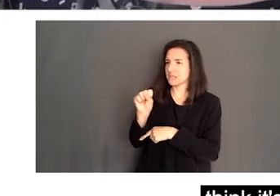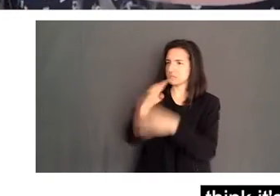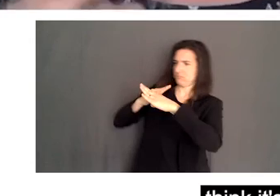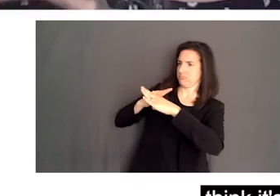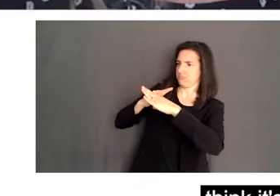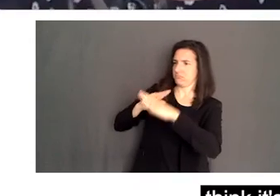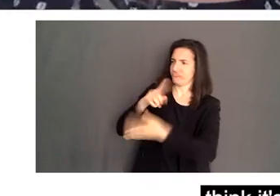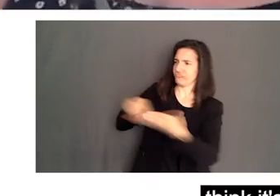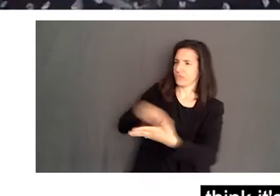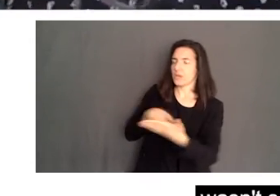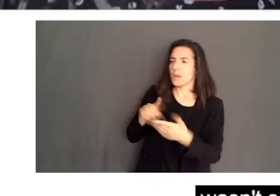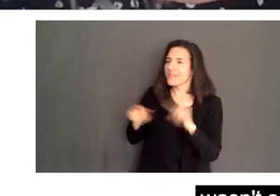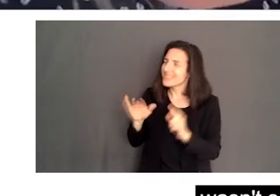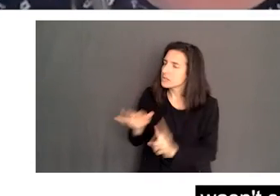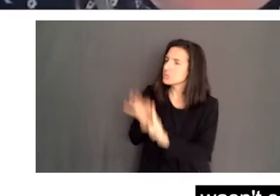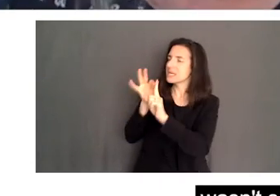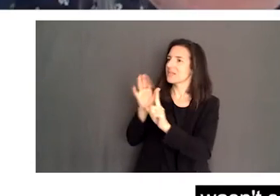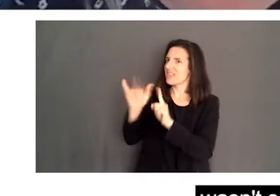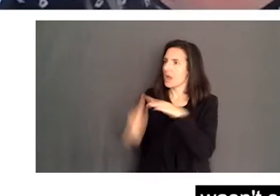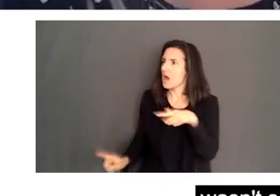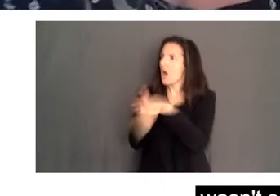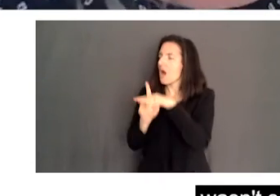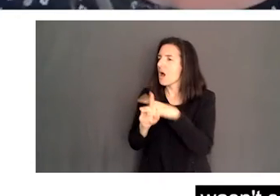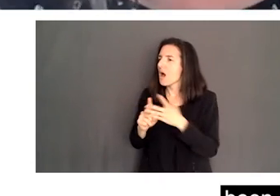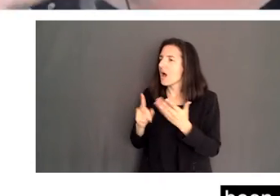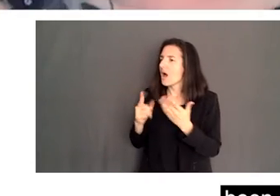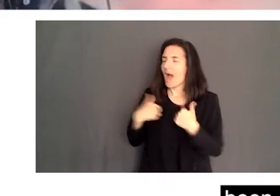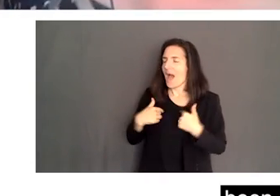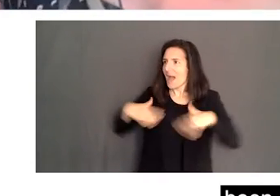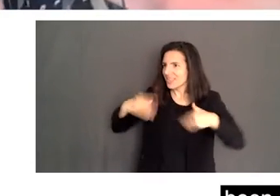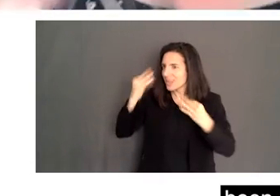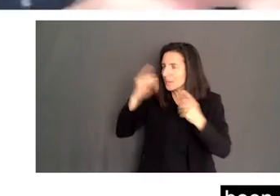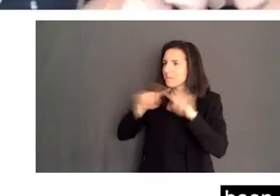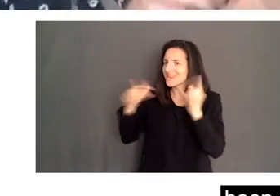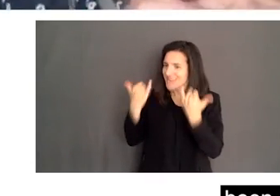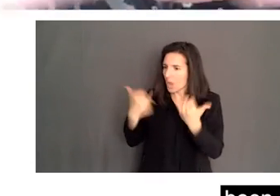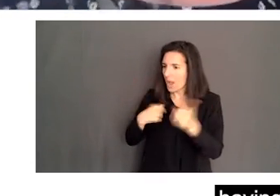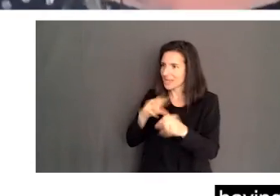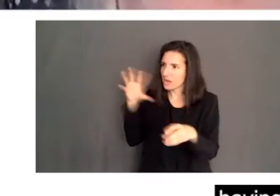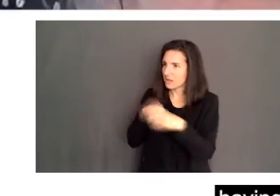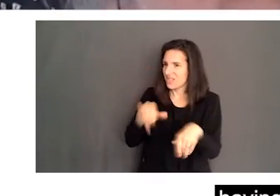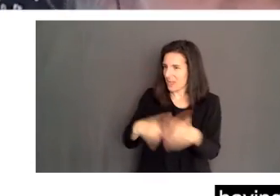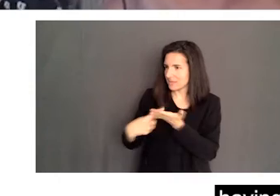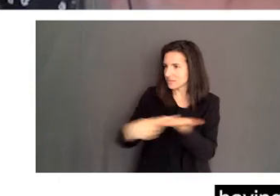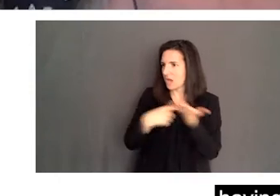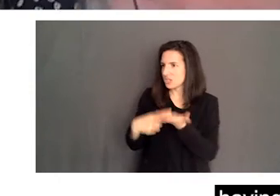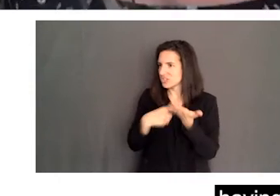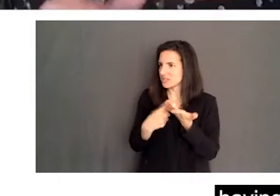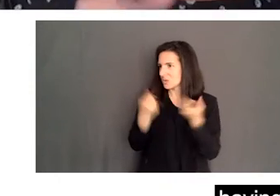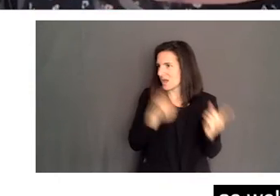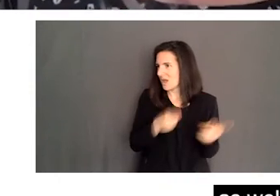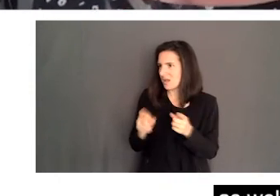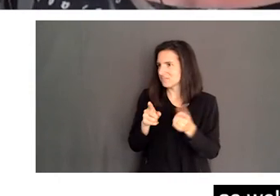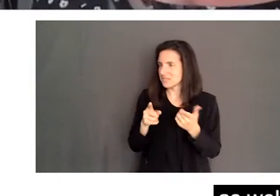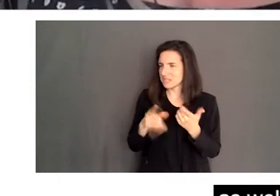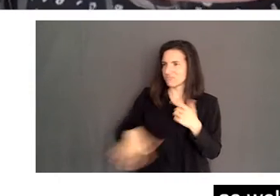that that's come out, because it wasn't something I was thinking about. Now, I've been able to add that to the discussions I'm having across Canada. So, thank you